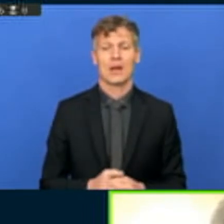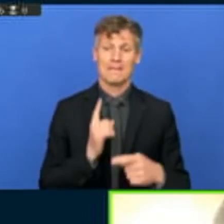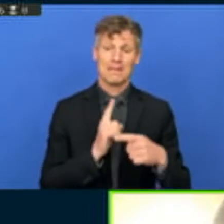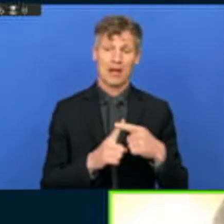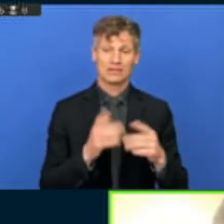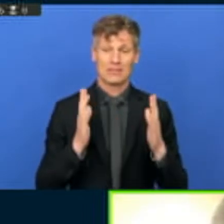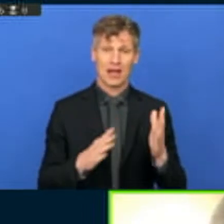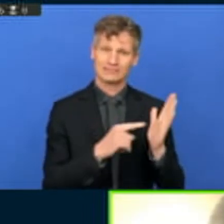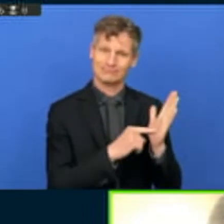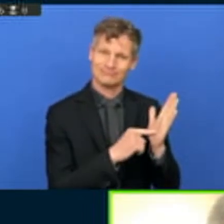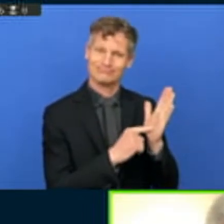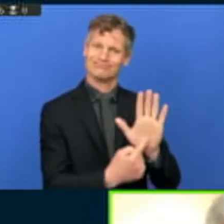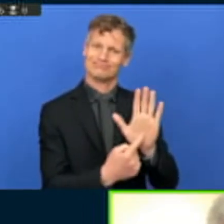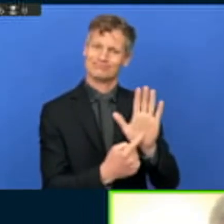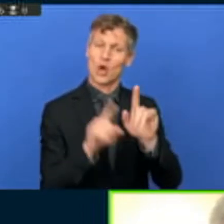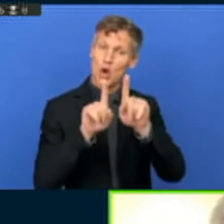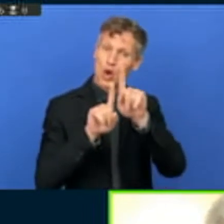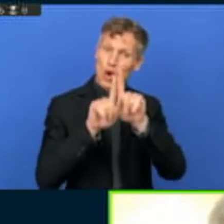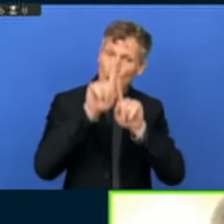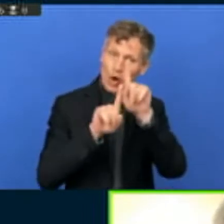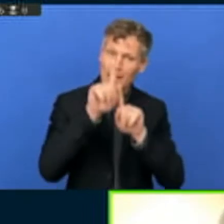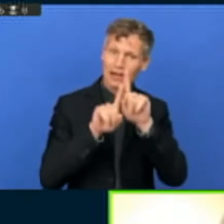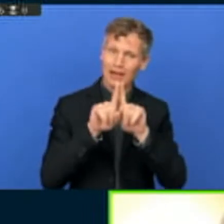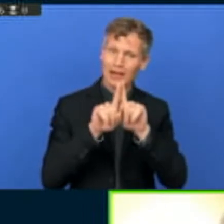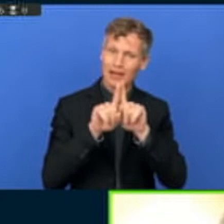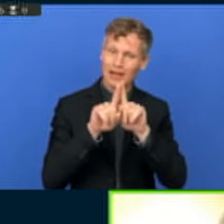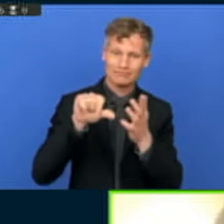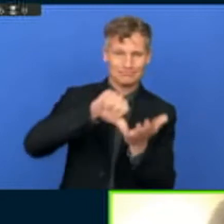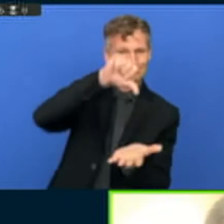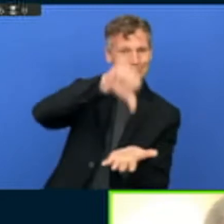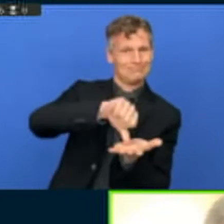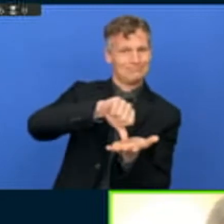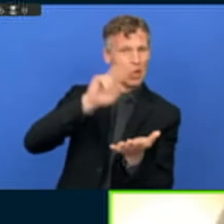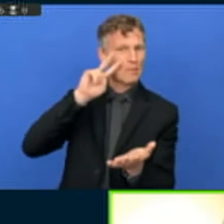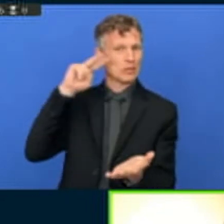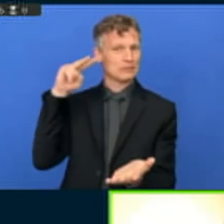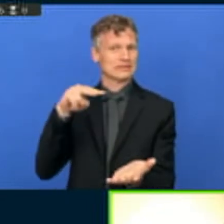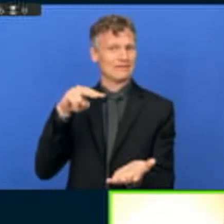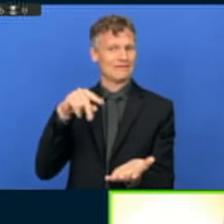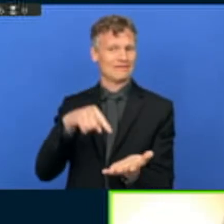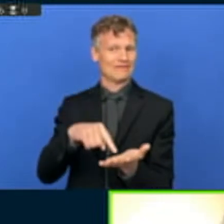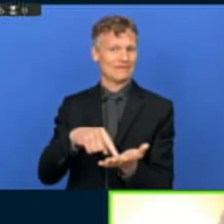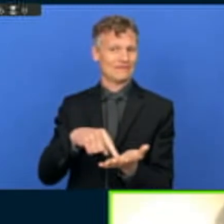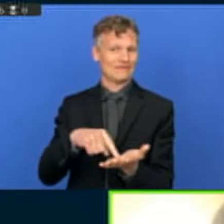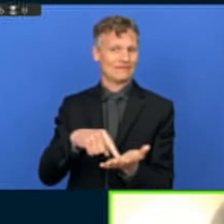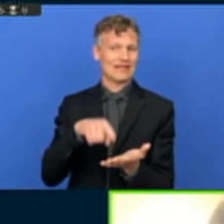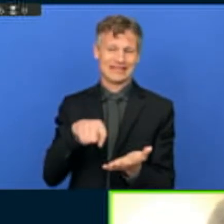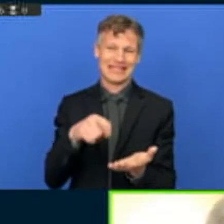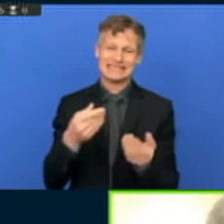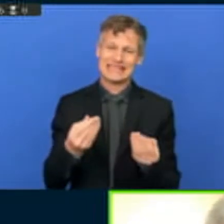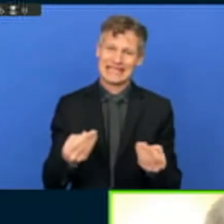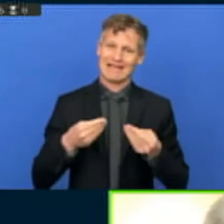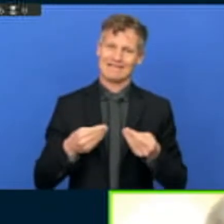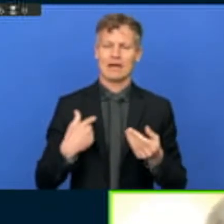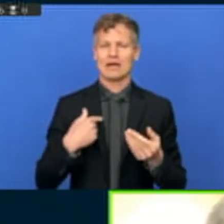complementary instrument that provides an action-oriented framework to redesign and redevelop